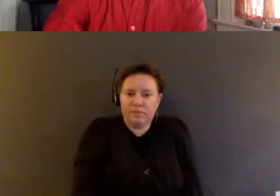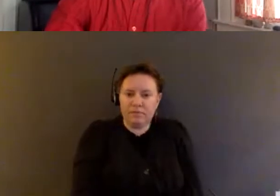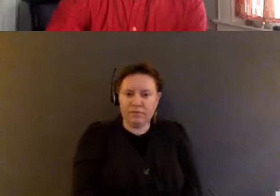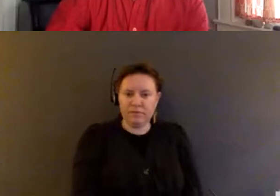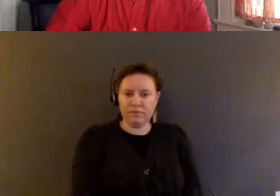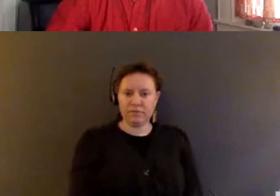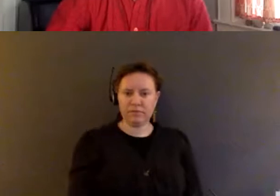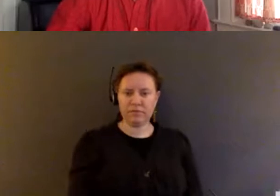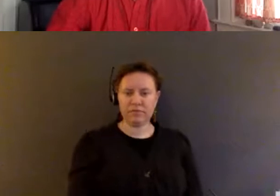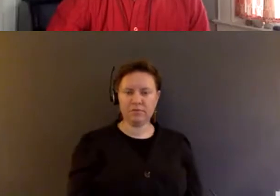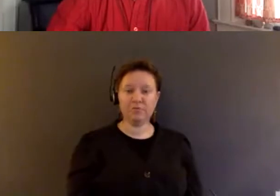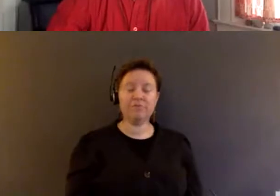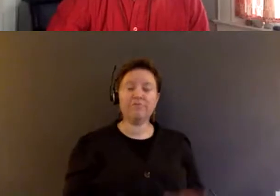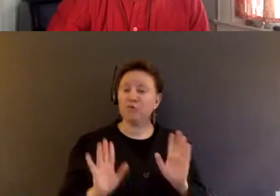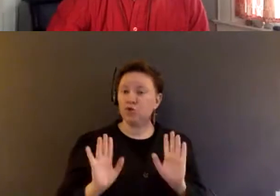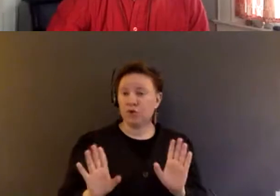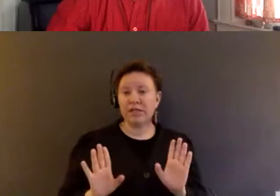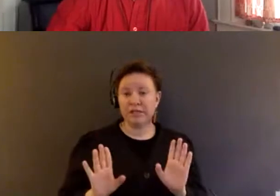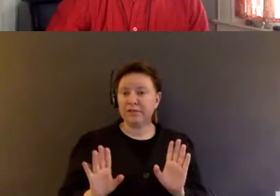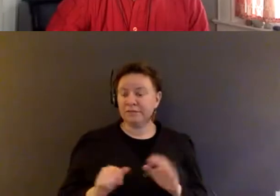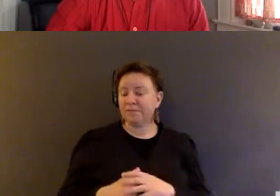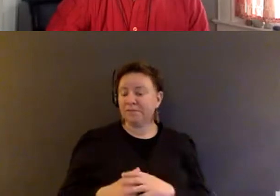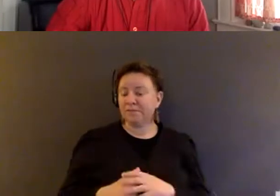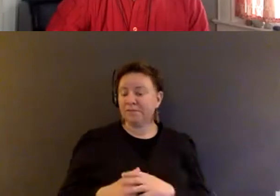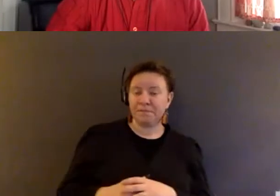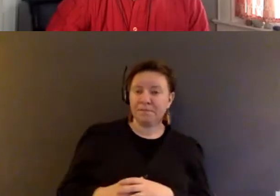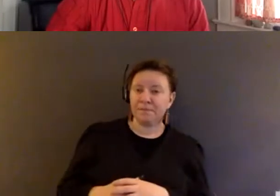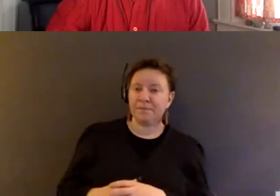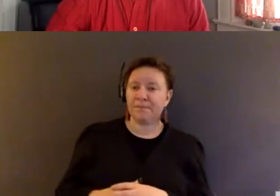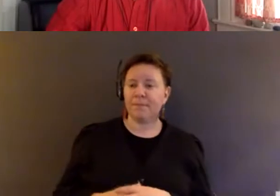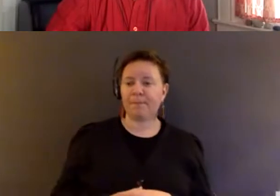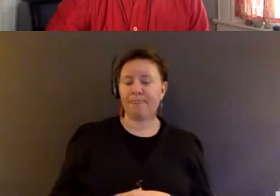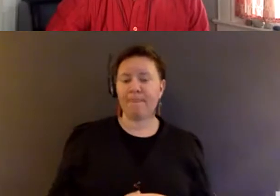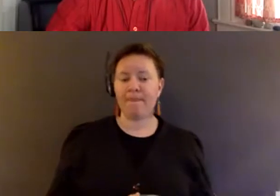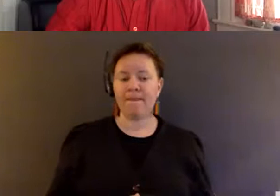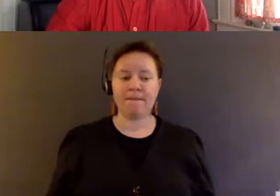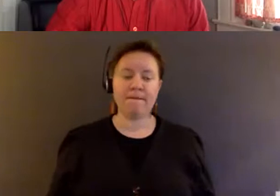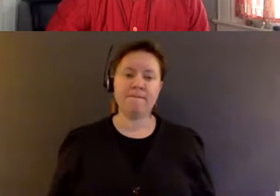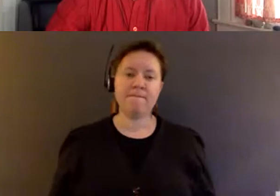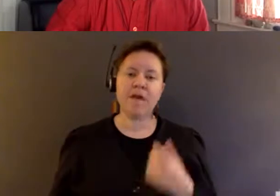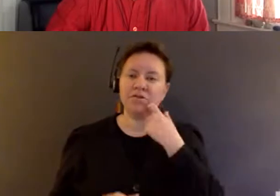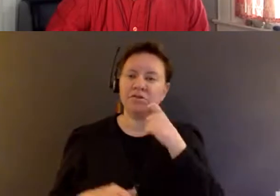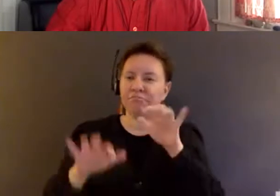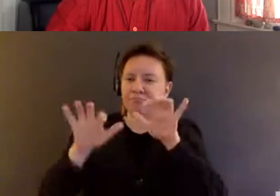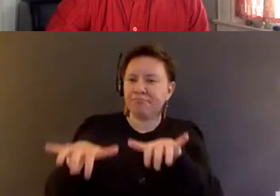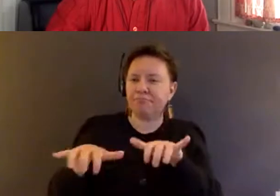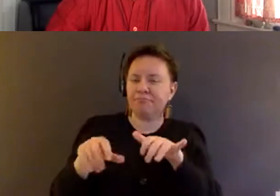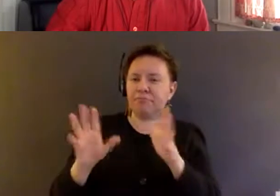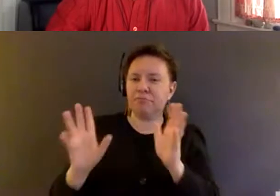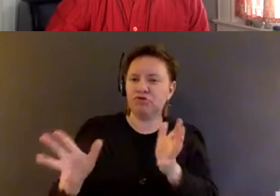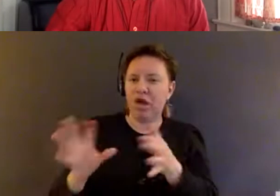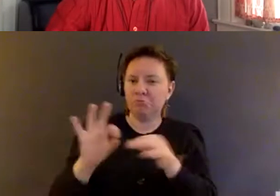Um, great. Um, so I just put in the chat, uh,